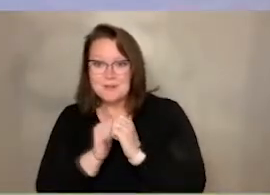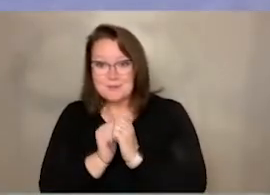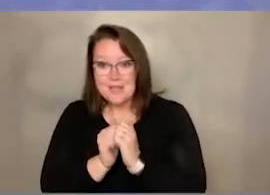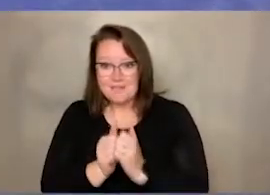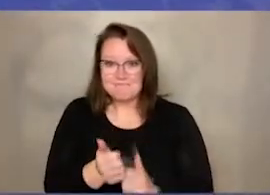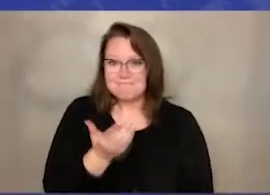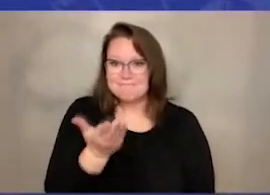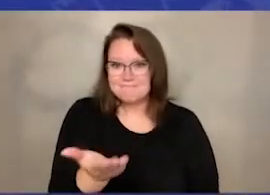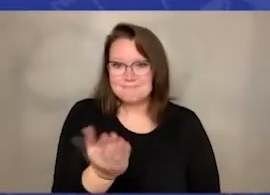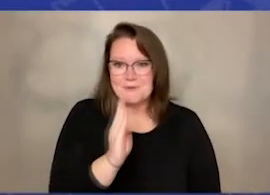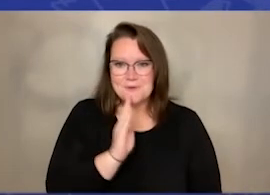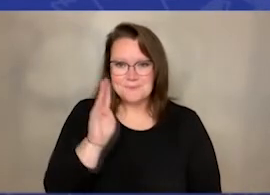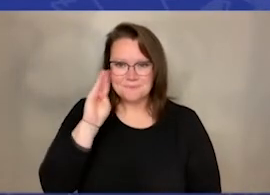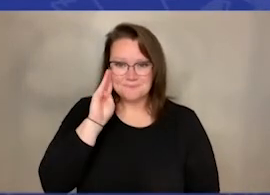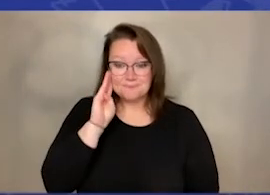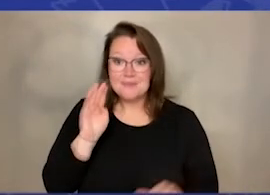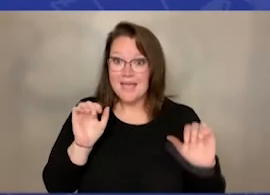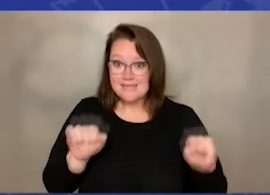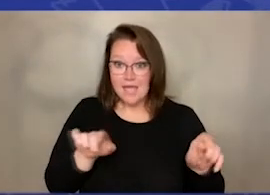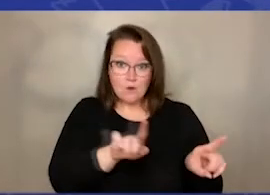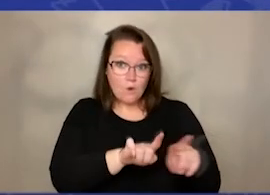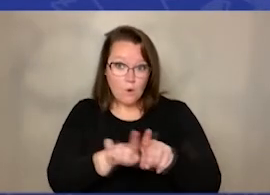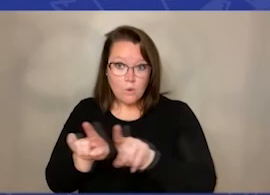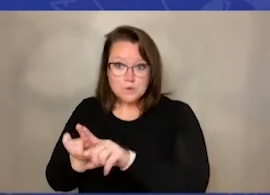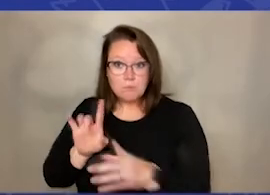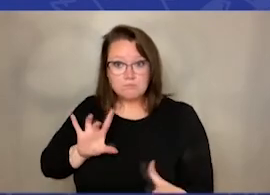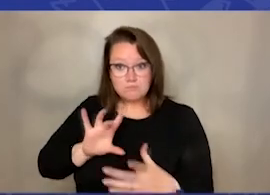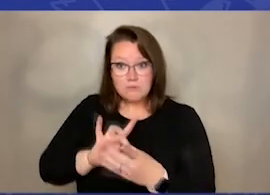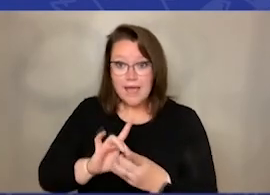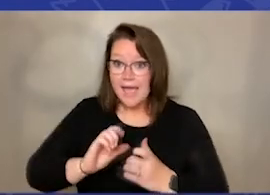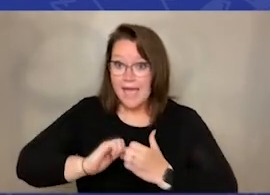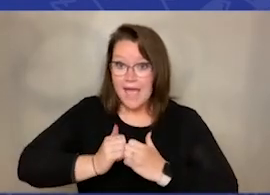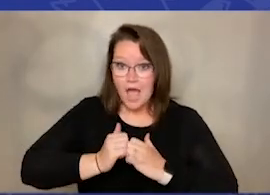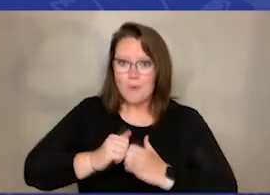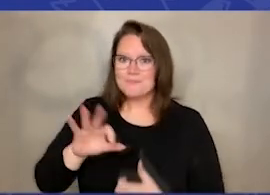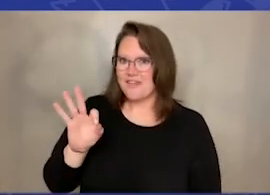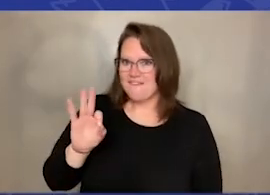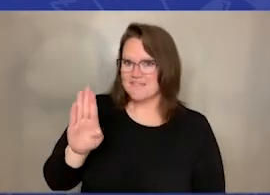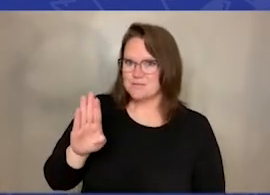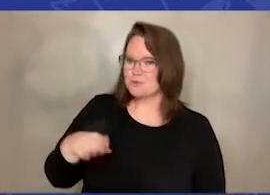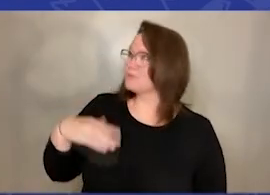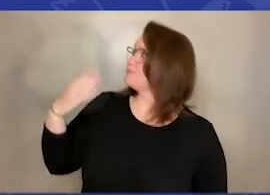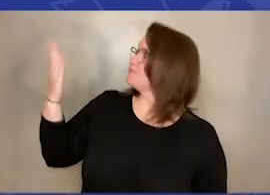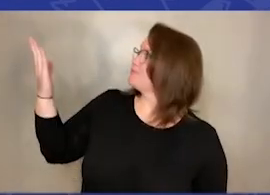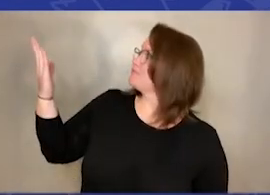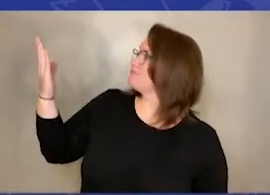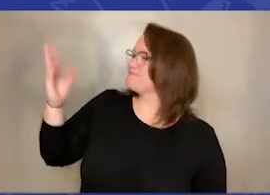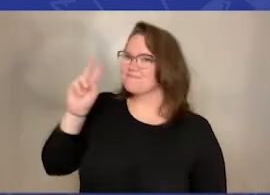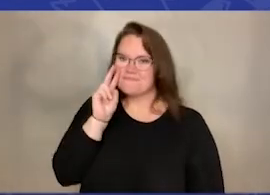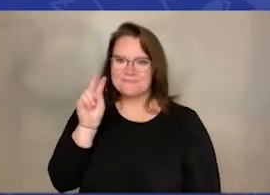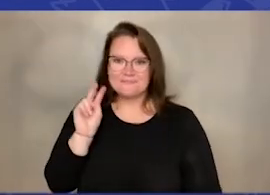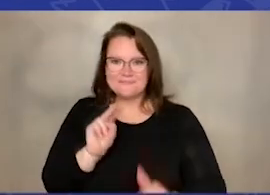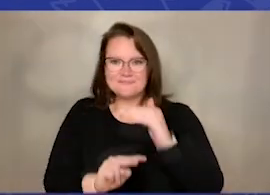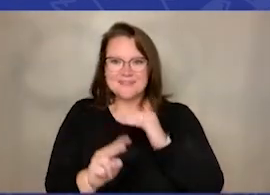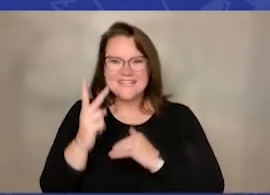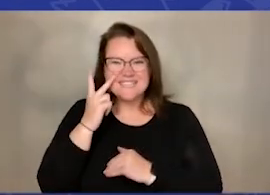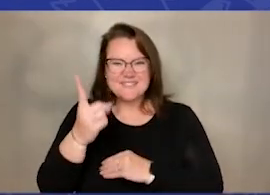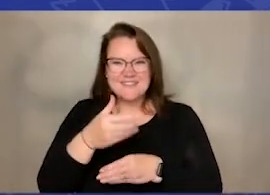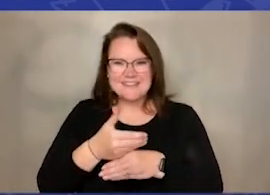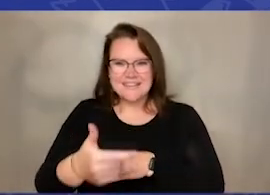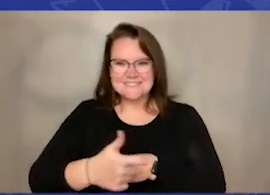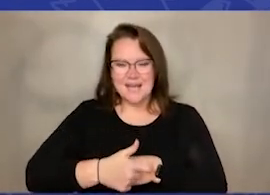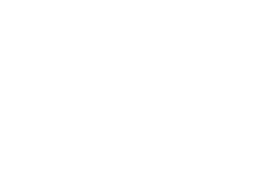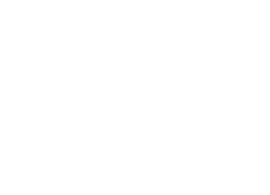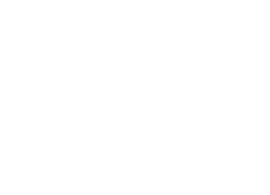are. You can also connect with us on Facebook using the information below. We look forward to seeing you for our next episode.